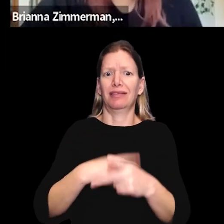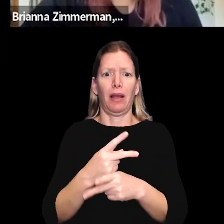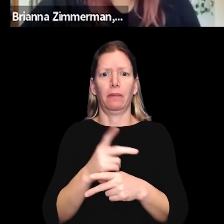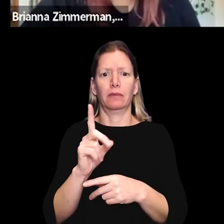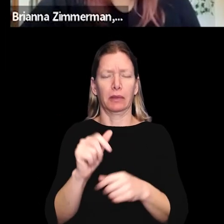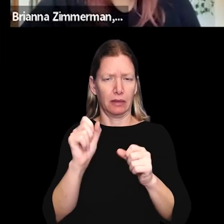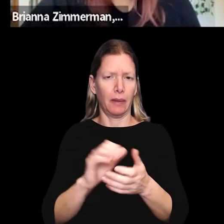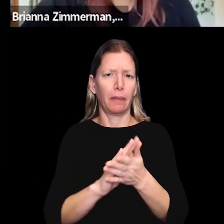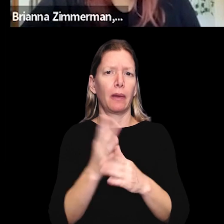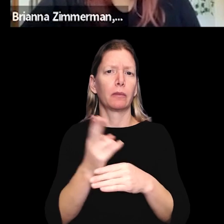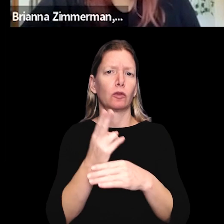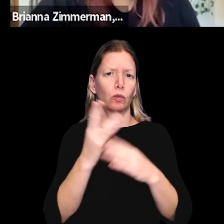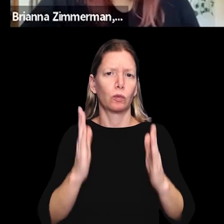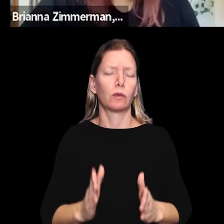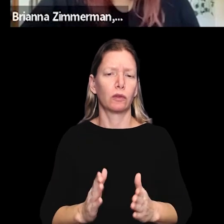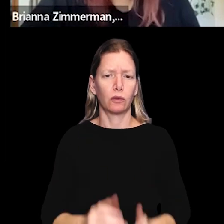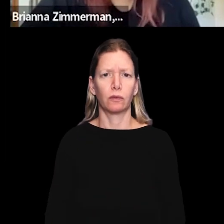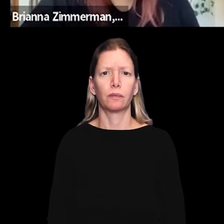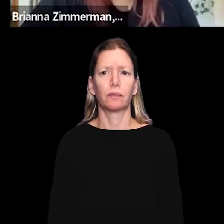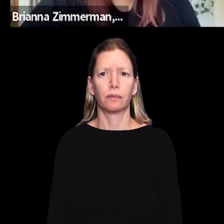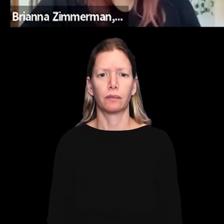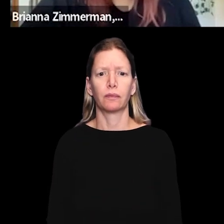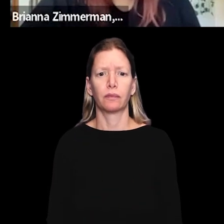of disability can be a consumer.